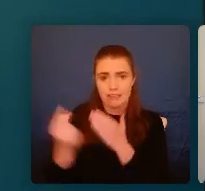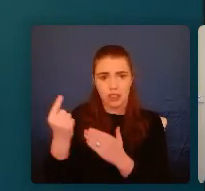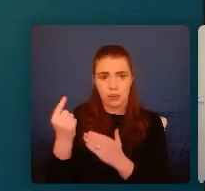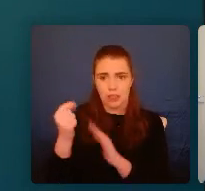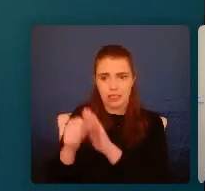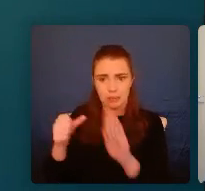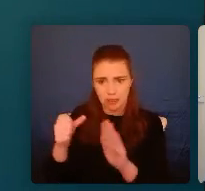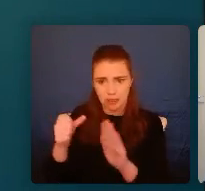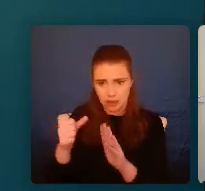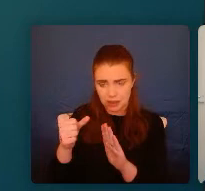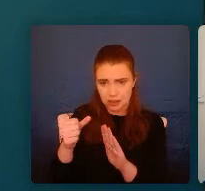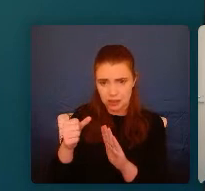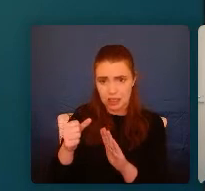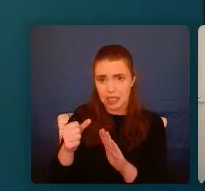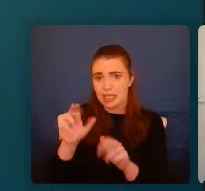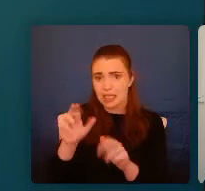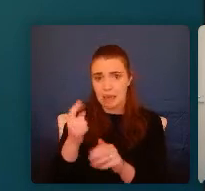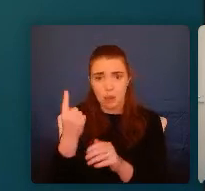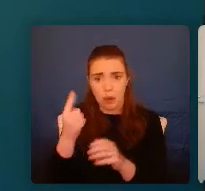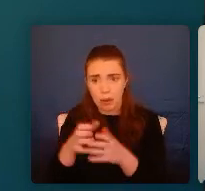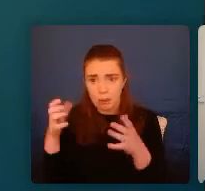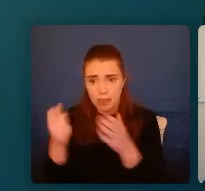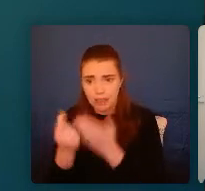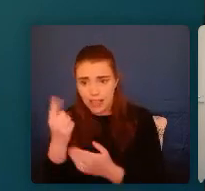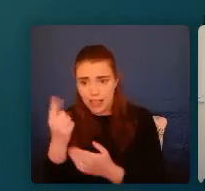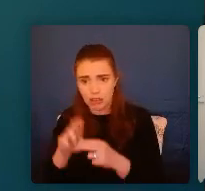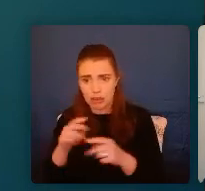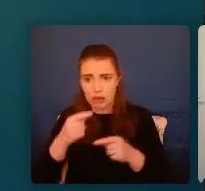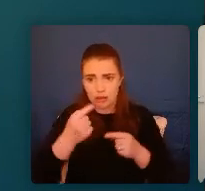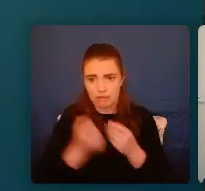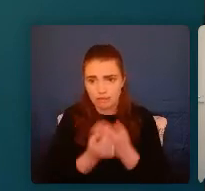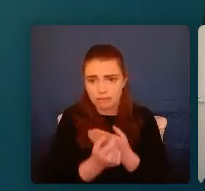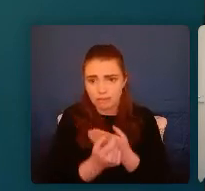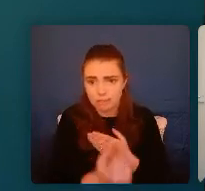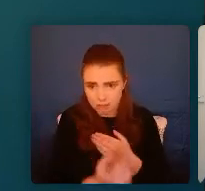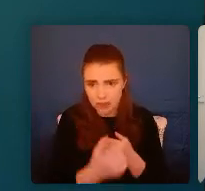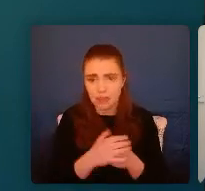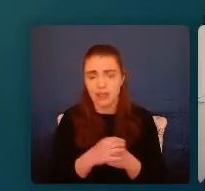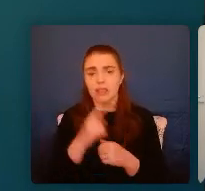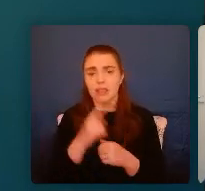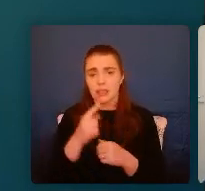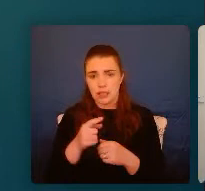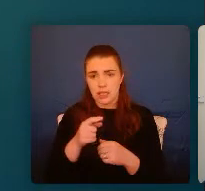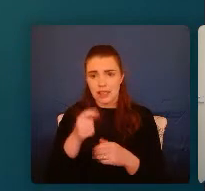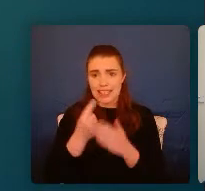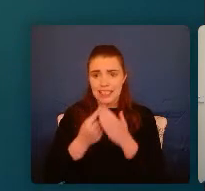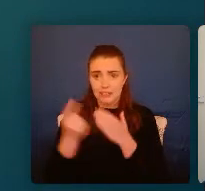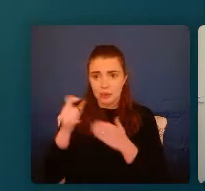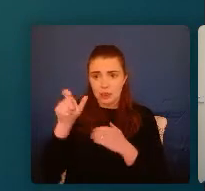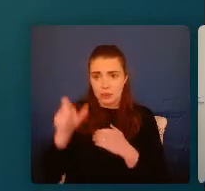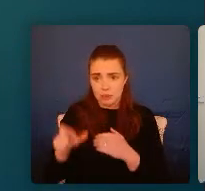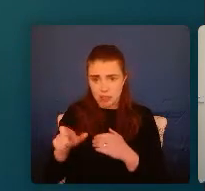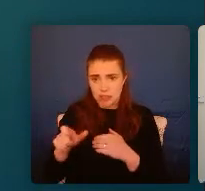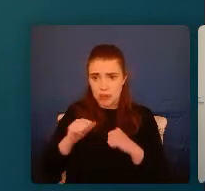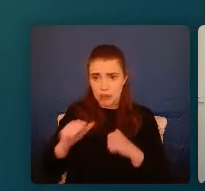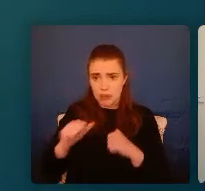experience out of one big event or also enduring conditions. And what happens is the individual's ability to integrate his or her